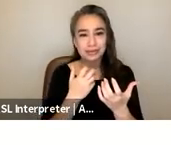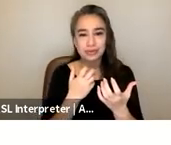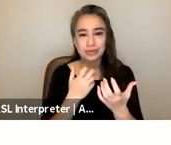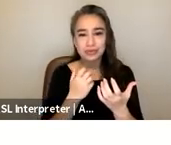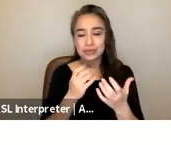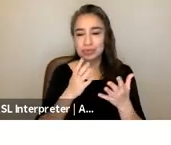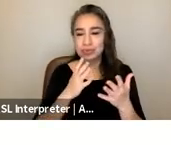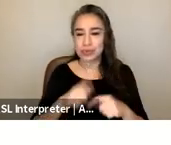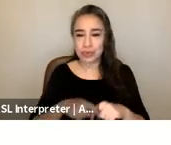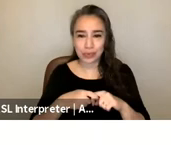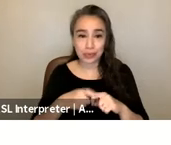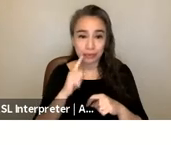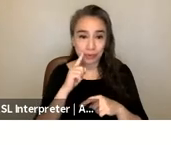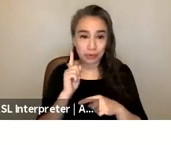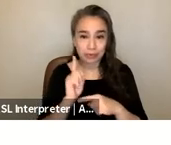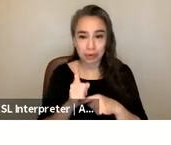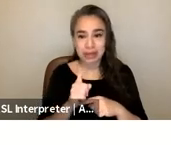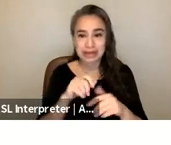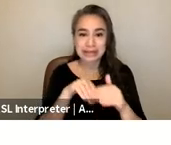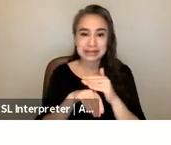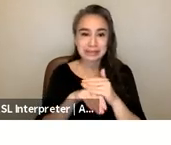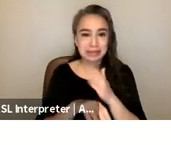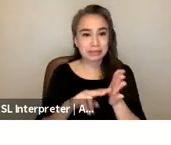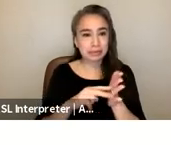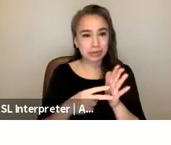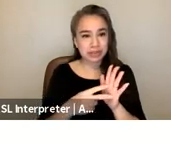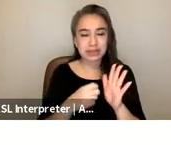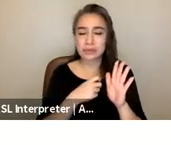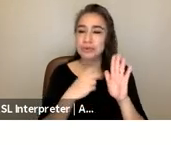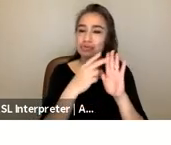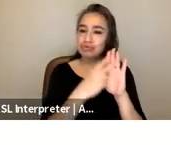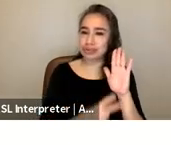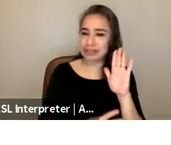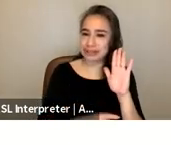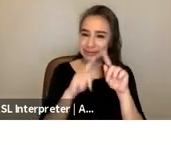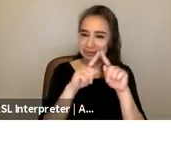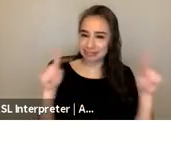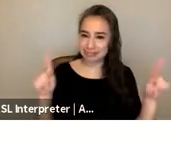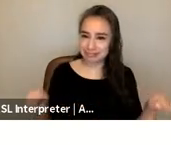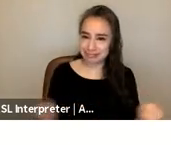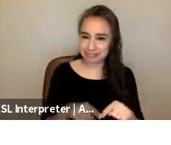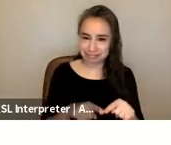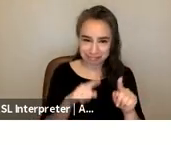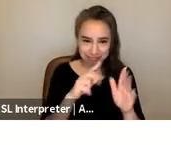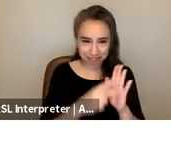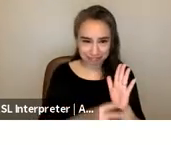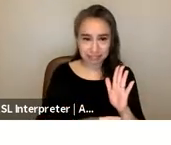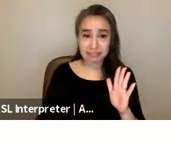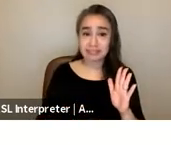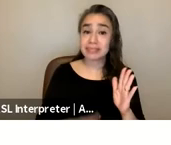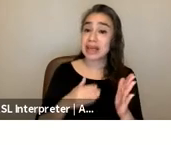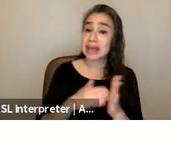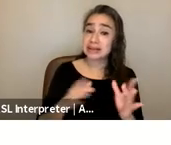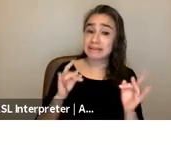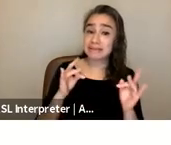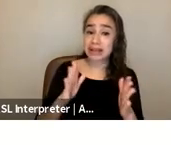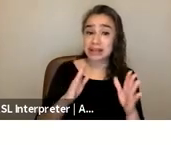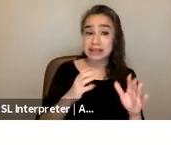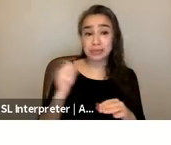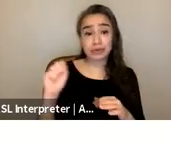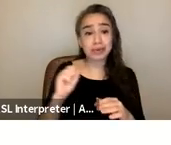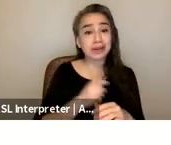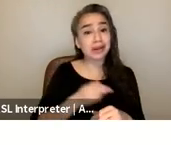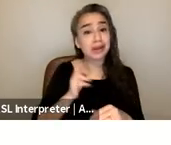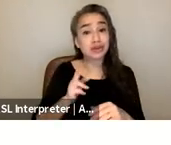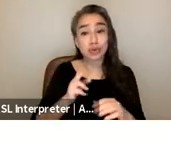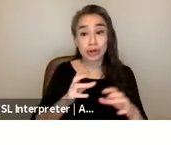purposes um so the slide says that the anti-violence movement has historically pitted the safety of different communities against each other